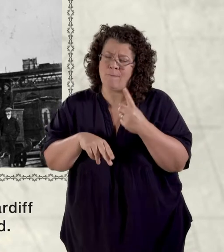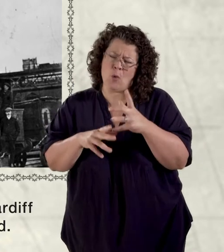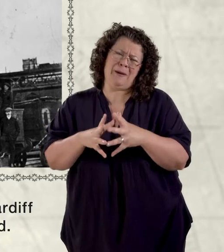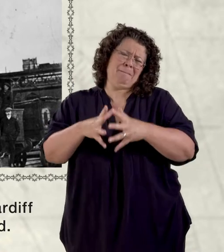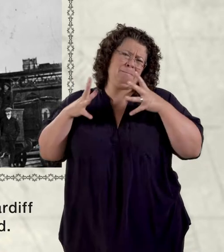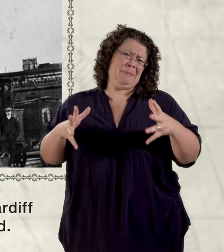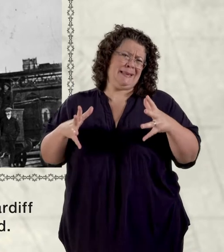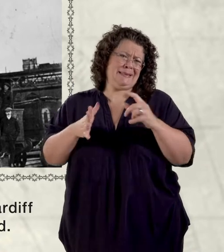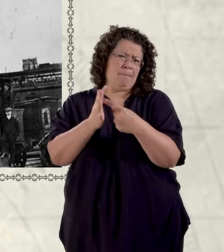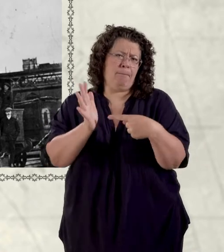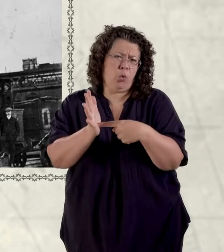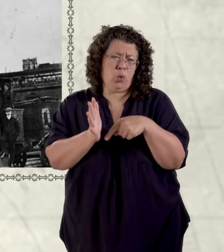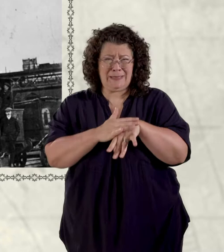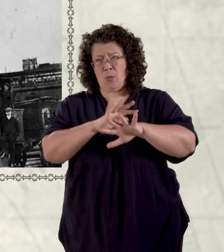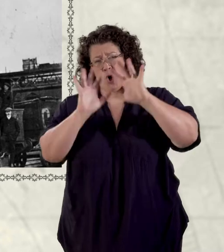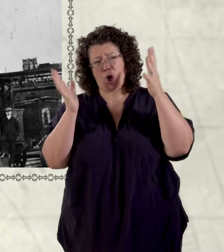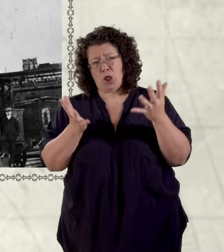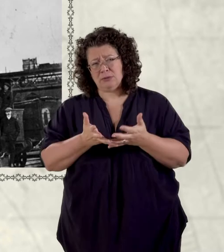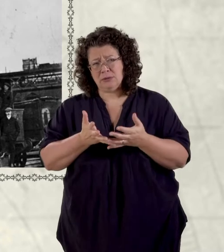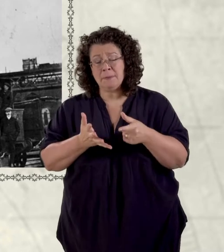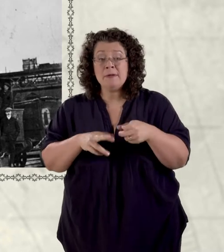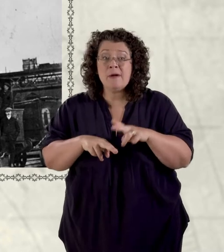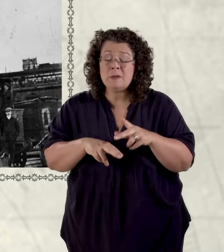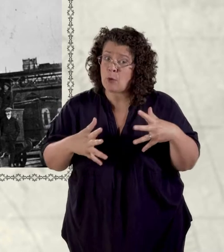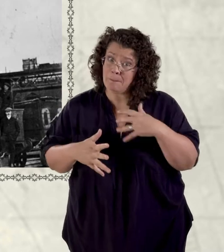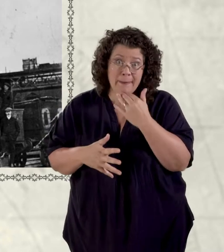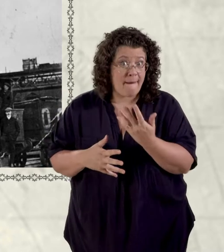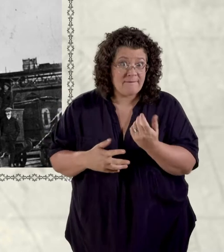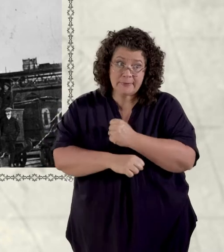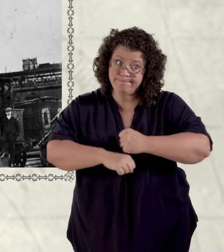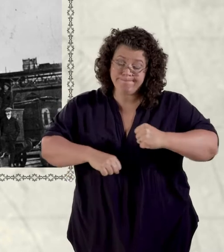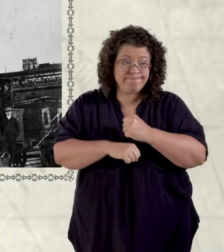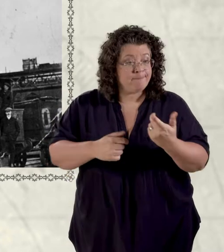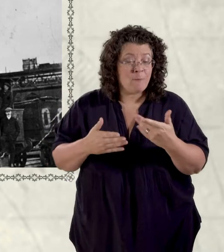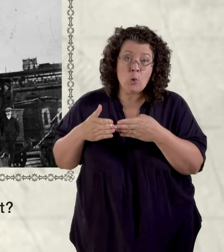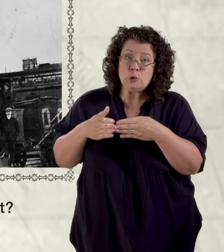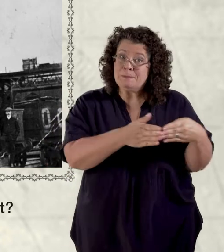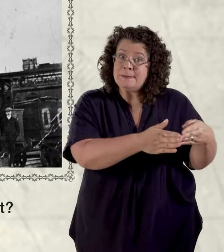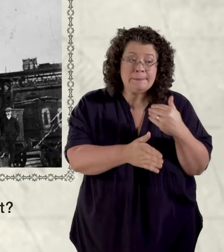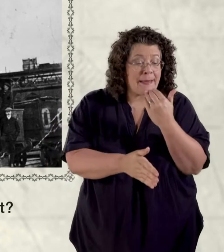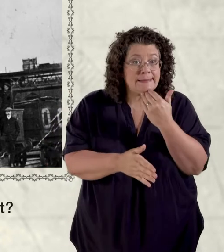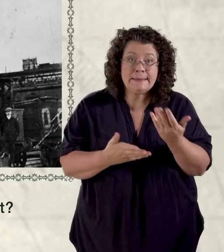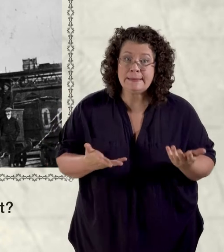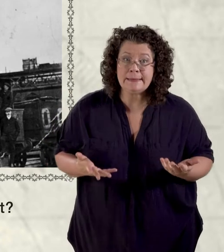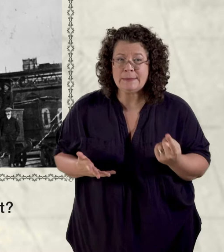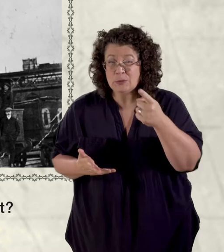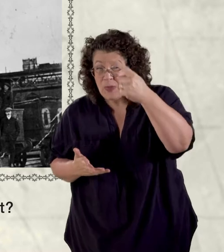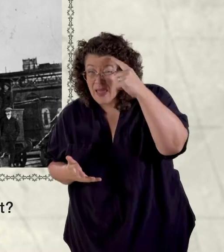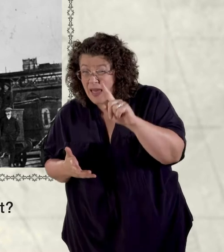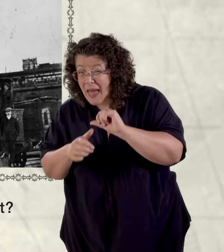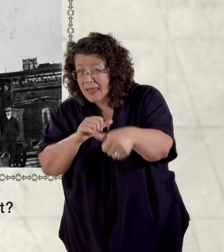in the world but cardiff wasn't big enough to hold so many ships so what do you think happened next